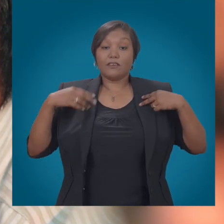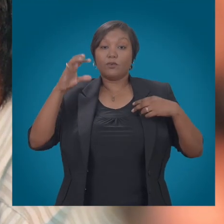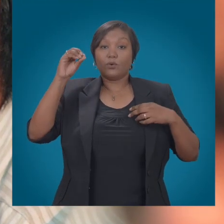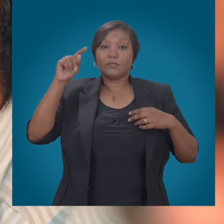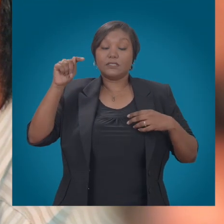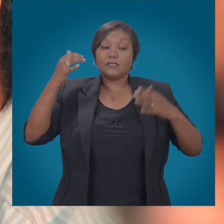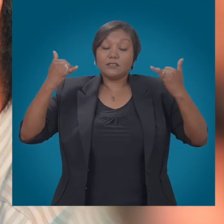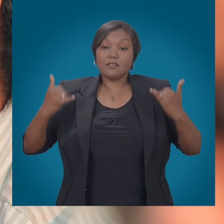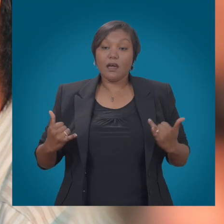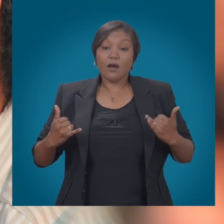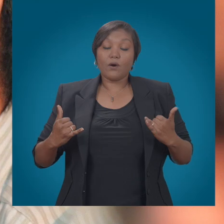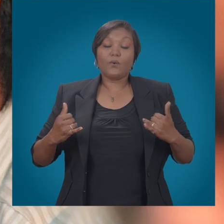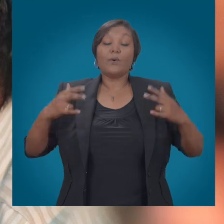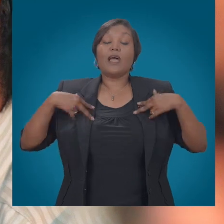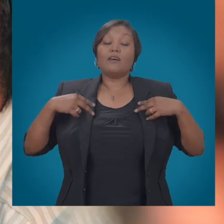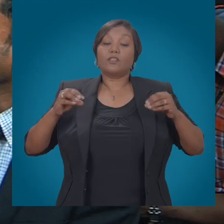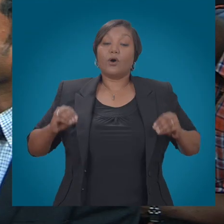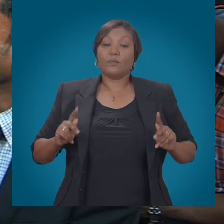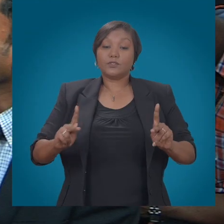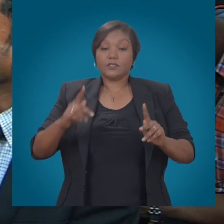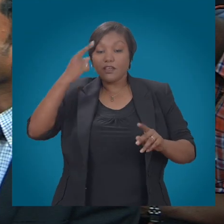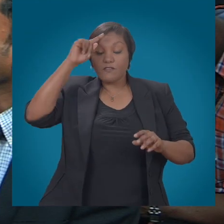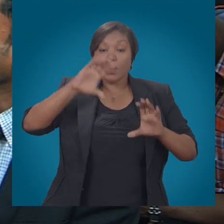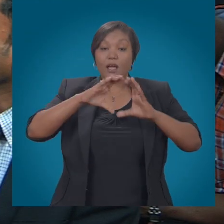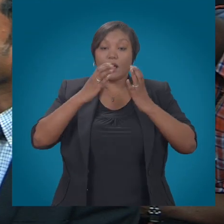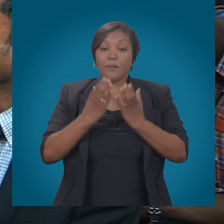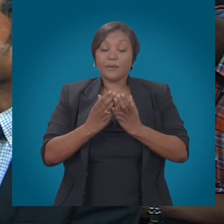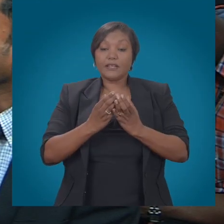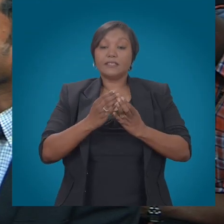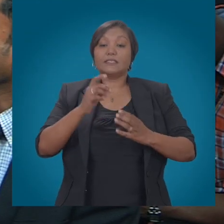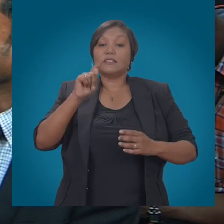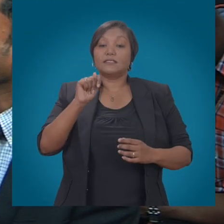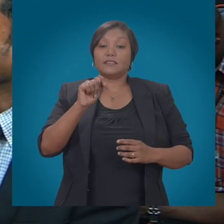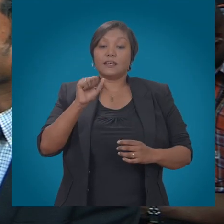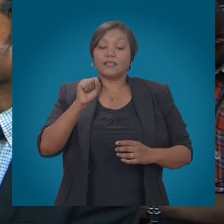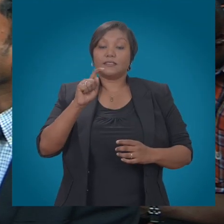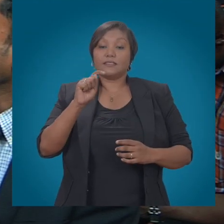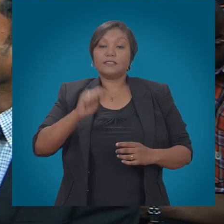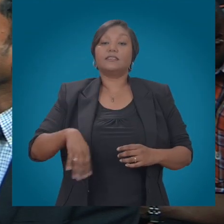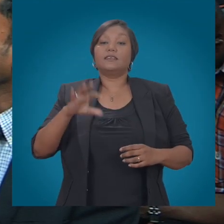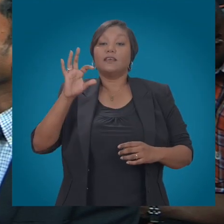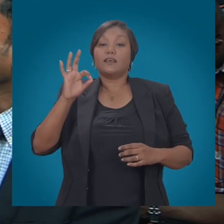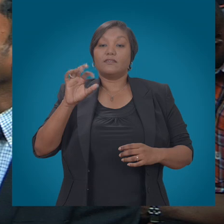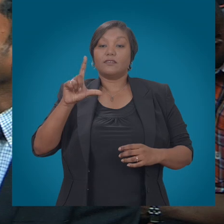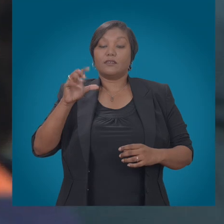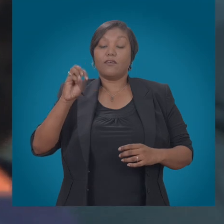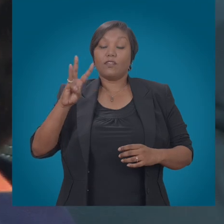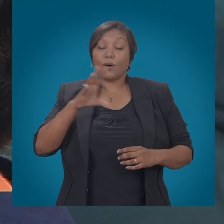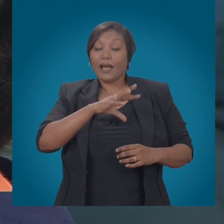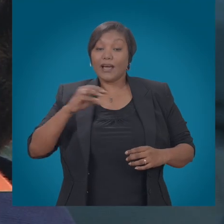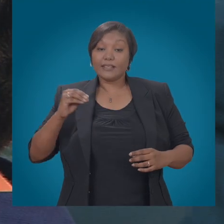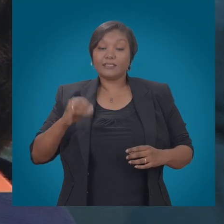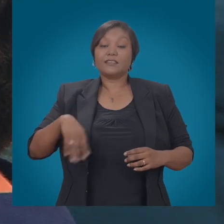services provides a unique opportunity for discussion among stakeholders. This forum represents the first time the major traditional service providers,